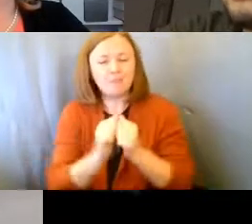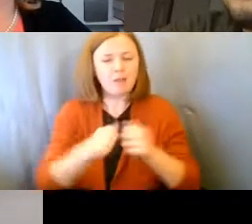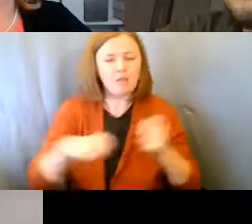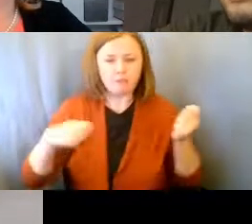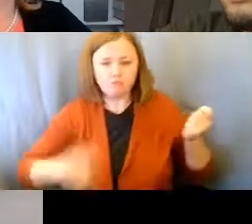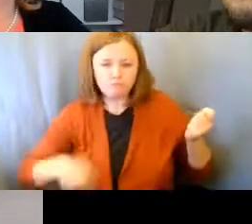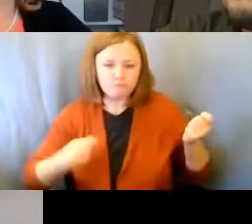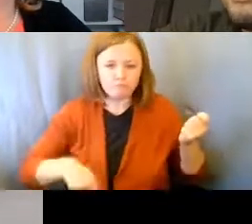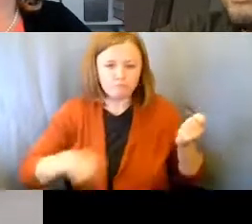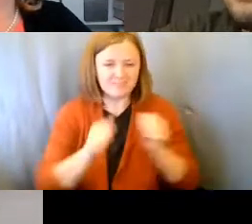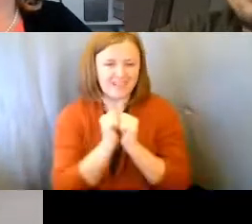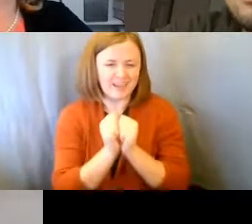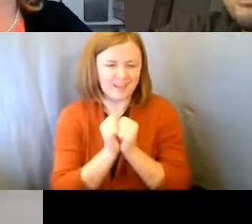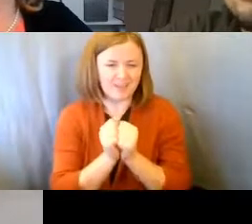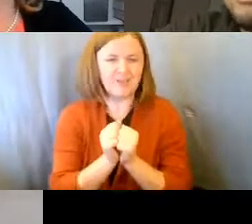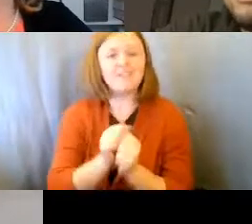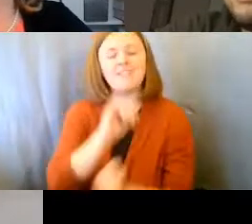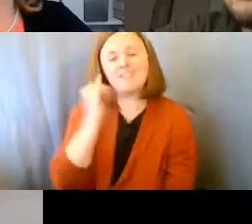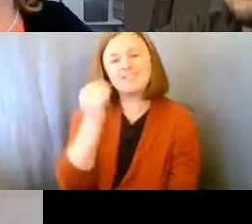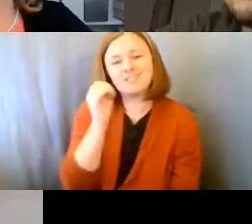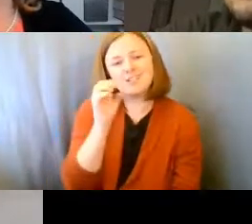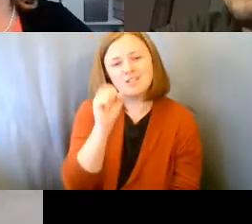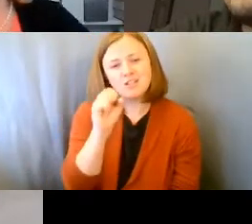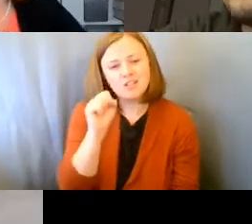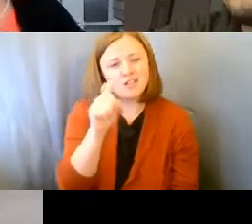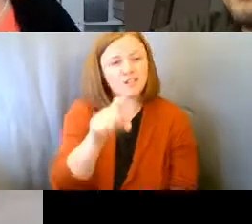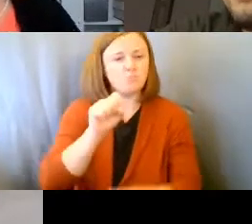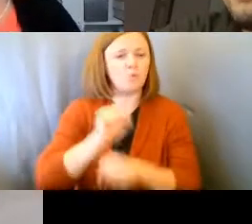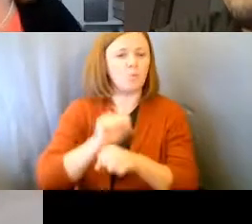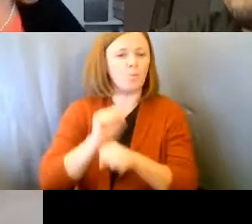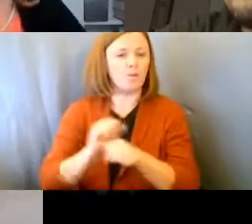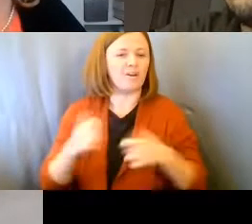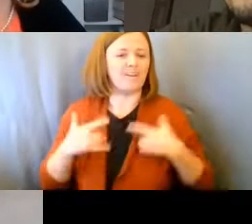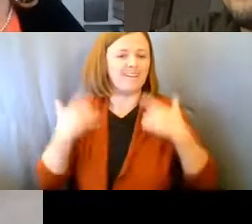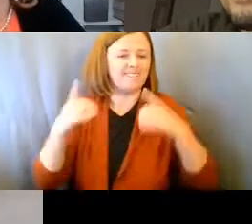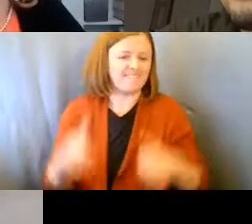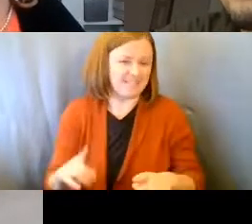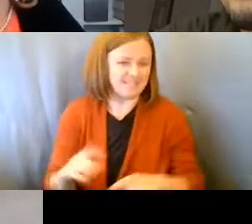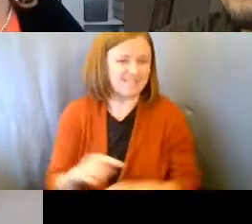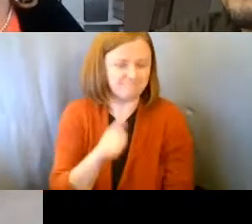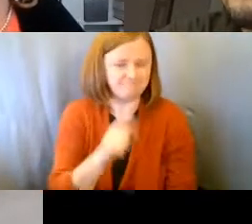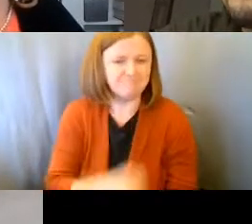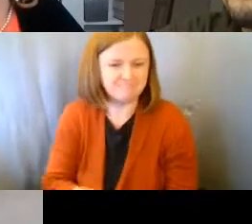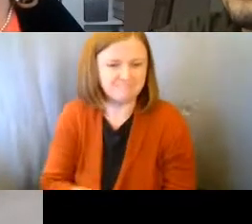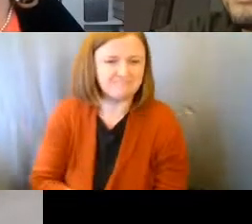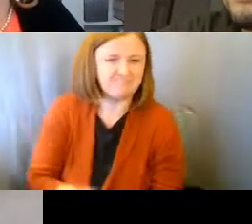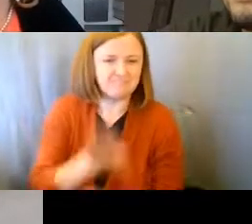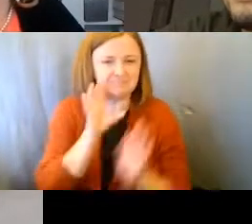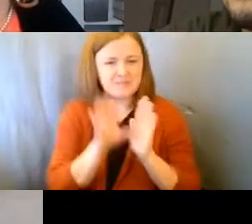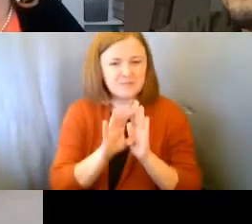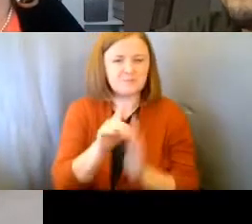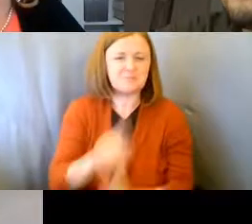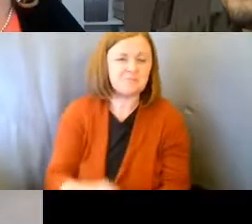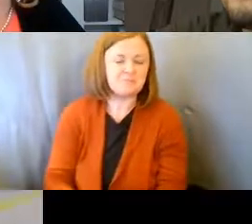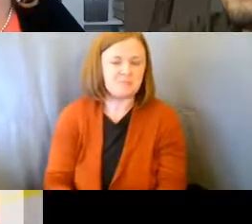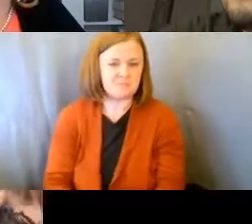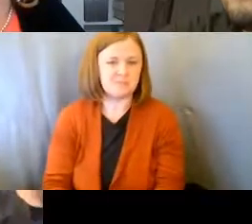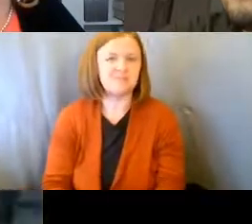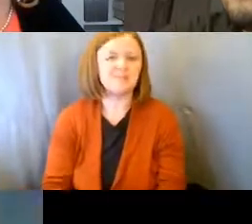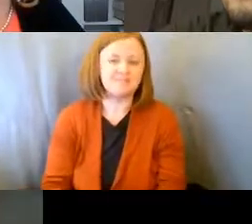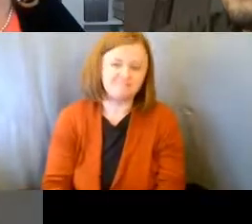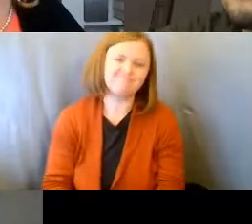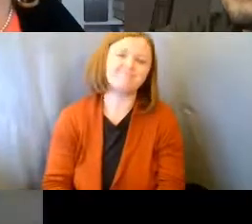guitars. And this is just at a work event, um, that they had. So